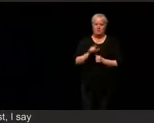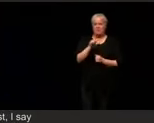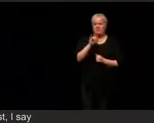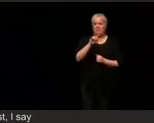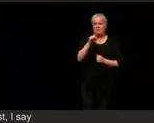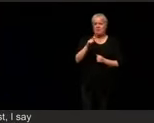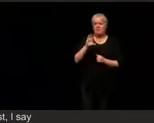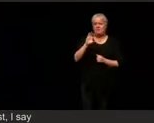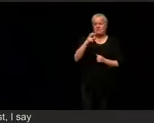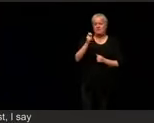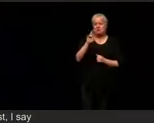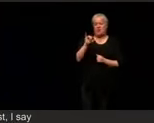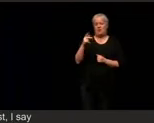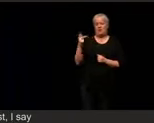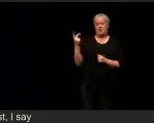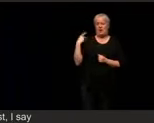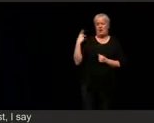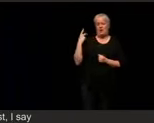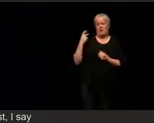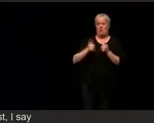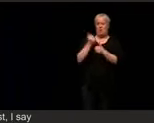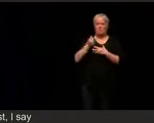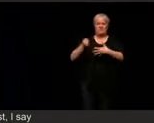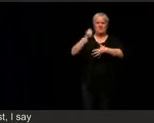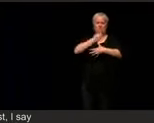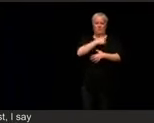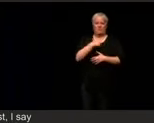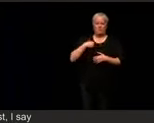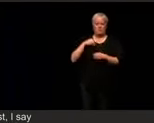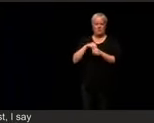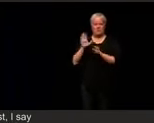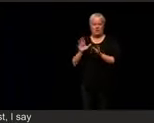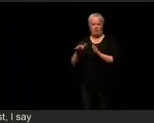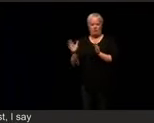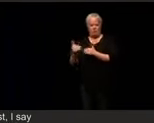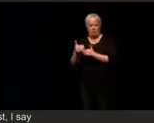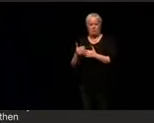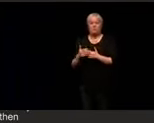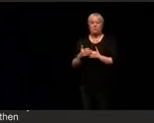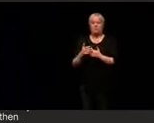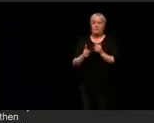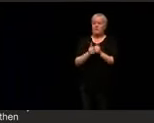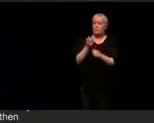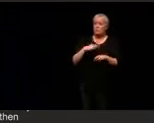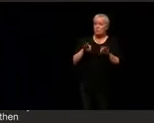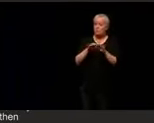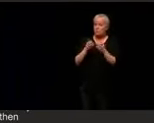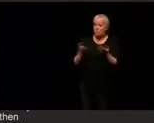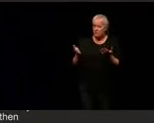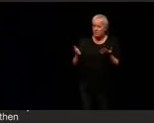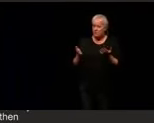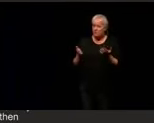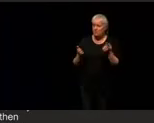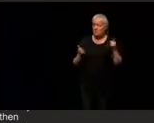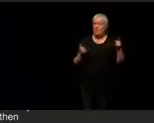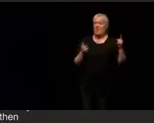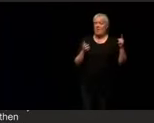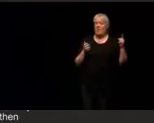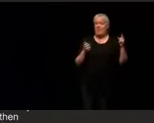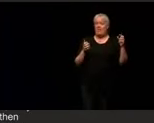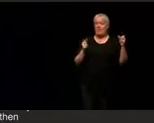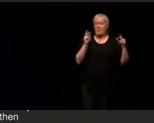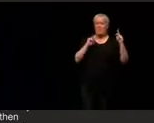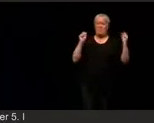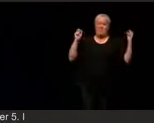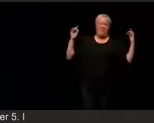in that room, coming together. The most important thing that happened was not that the mob ran us off the House